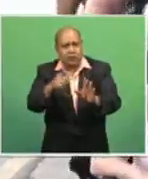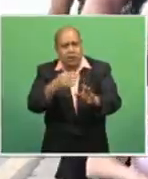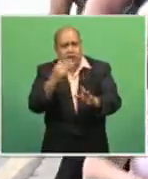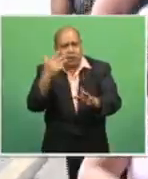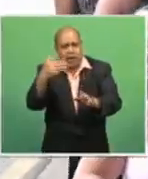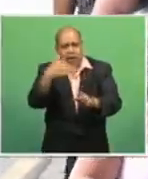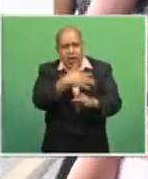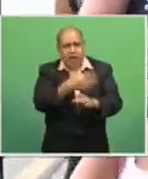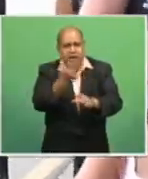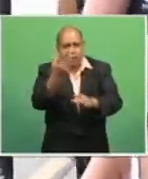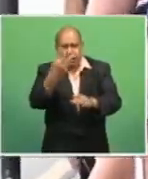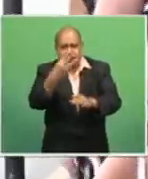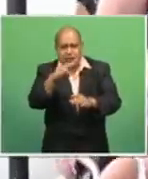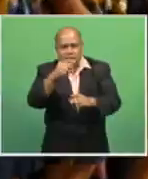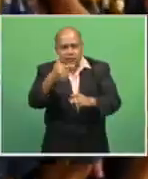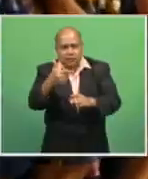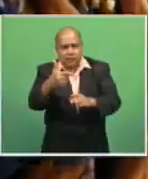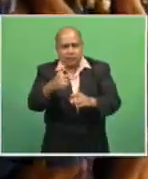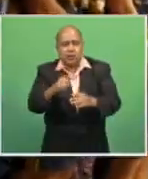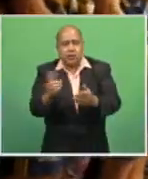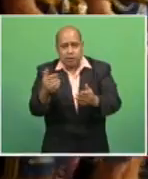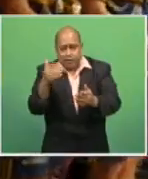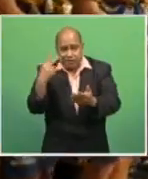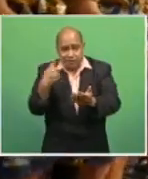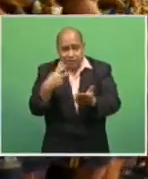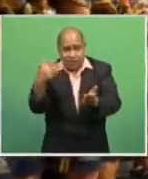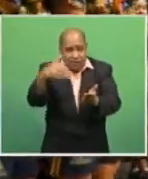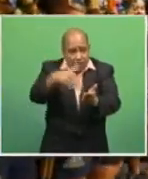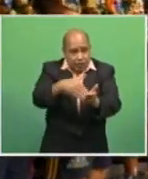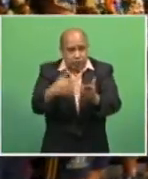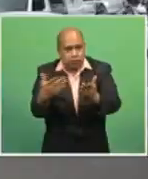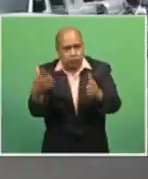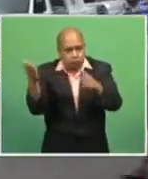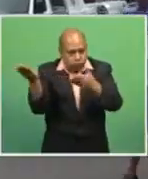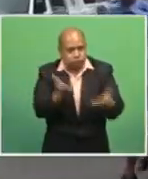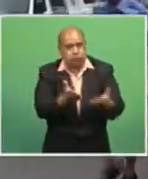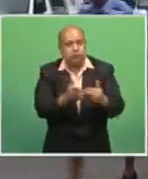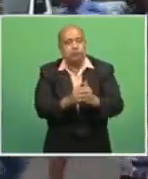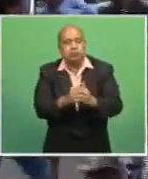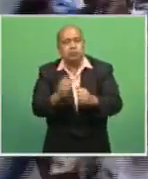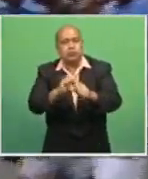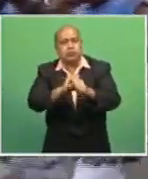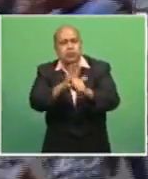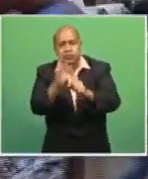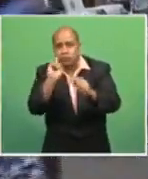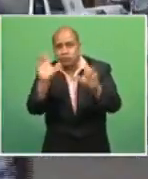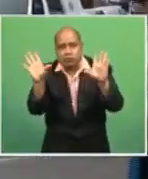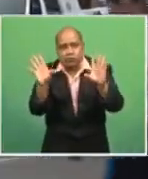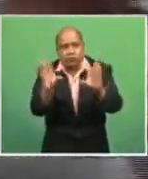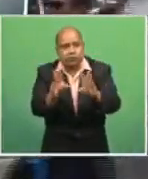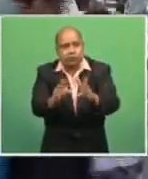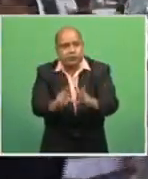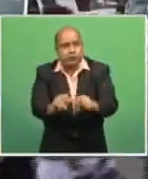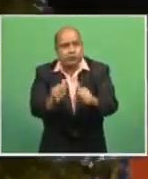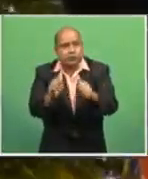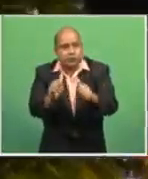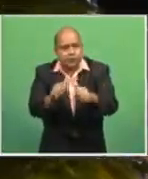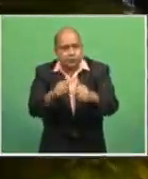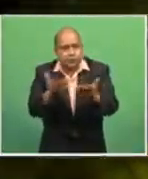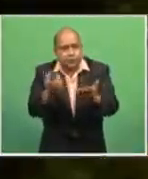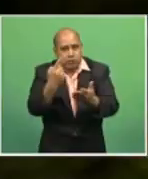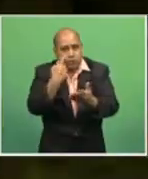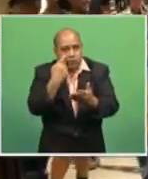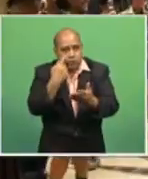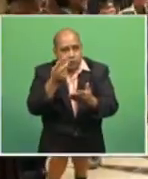However, given the uncertainty on when the COVID-19 pandemic will end, hitting their target seems impossible. Pranita